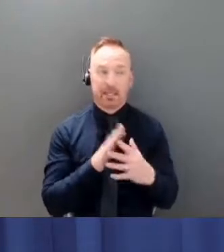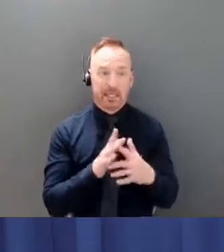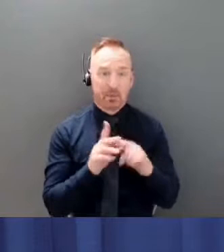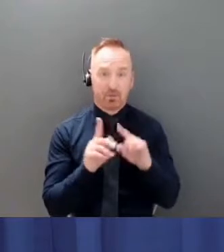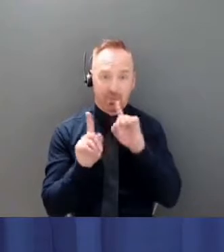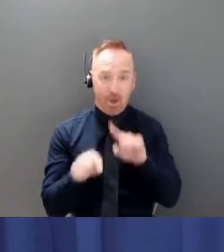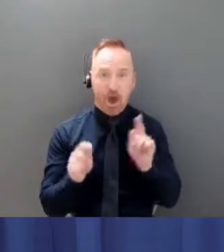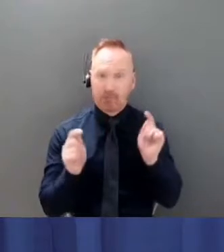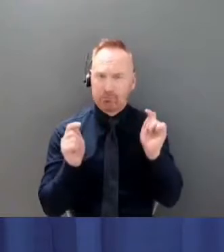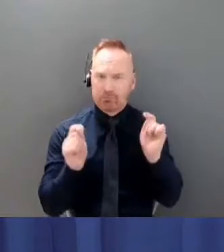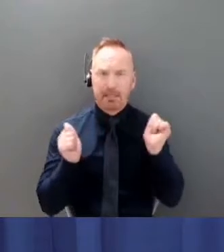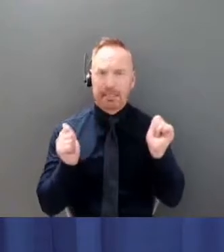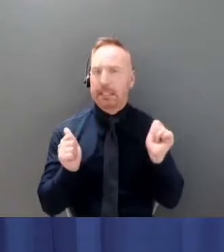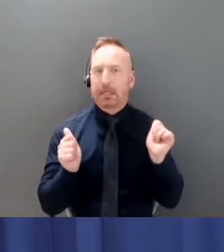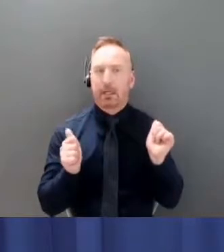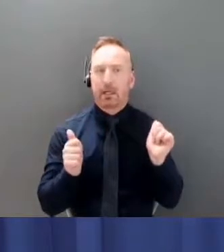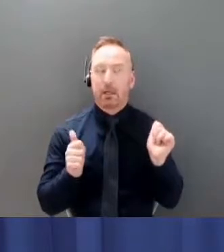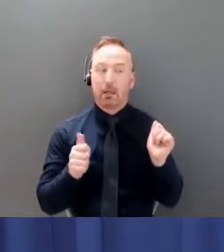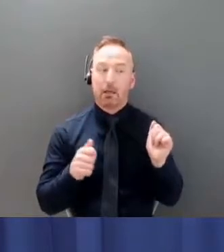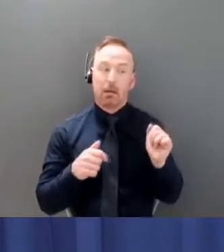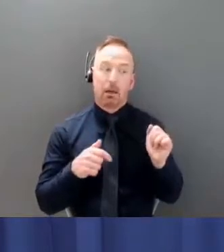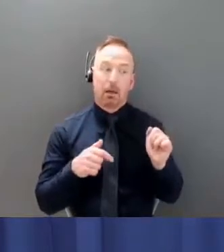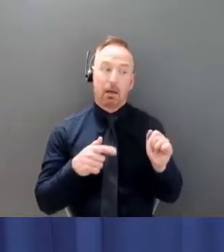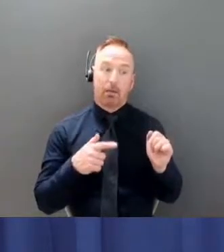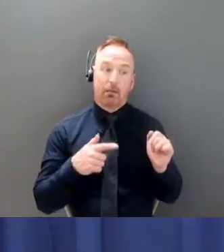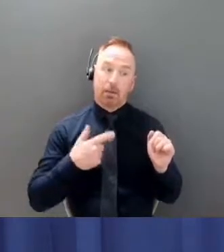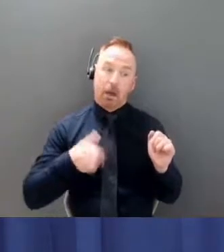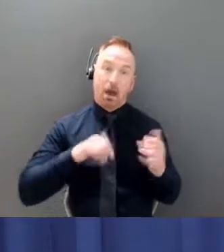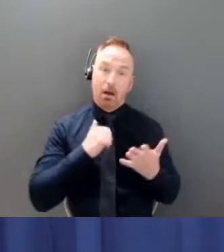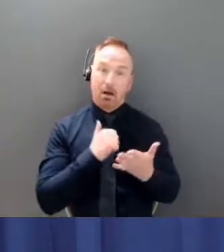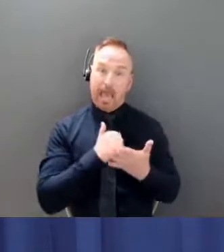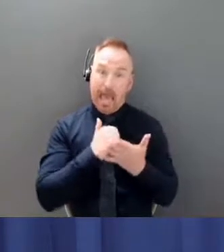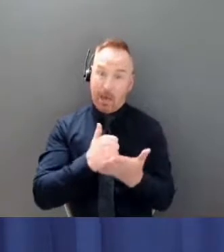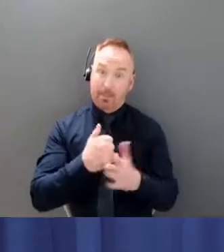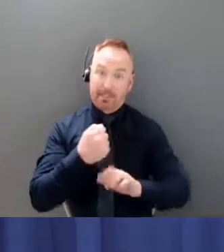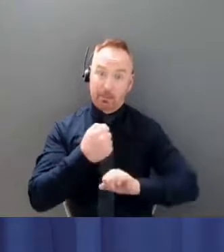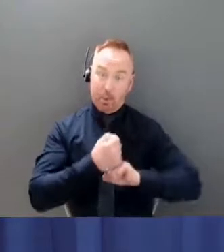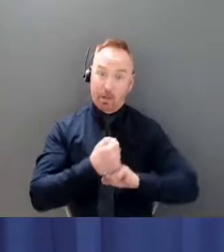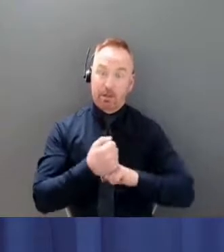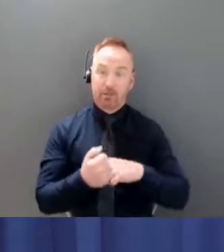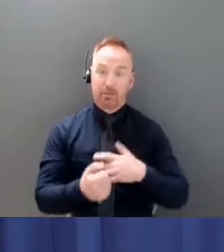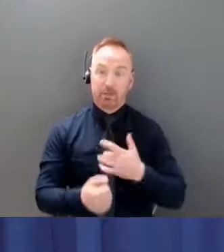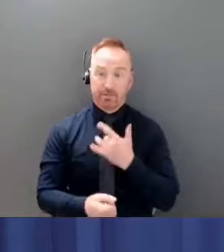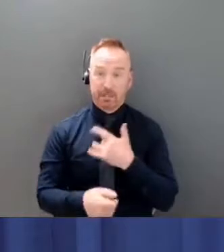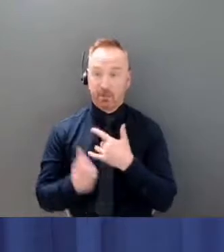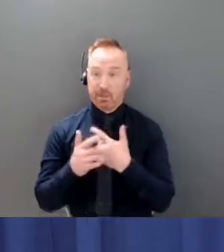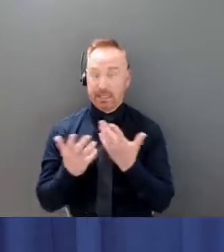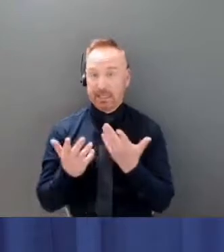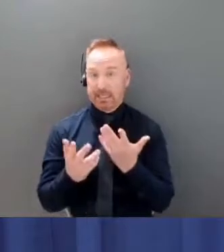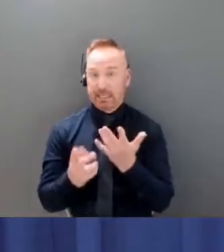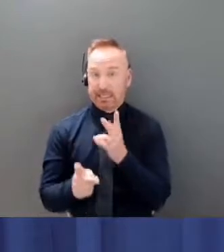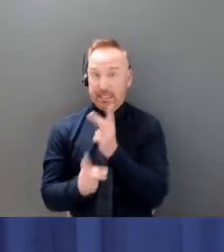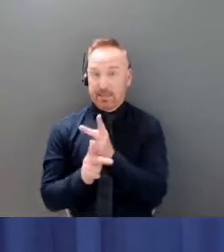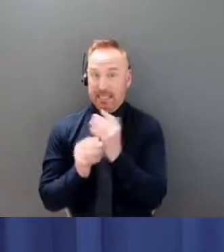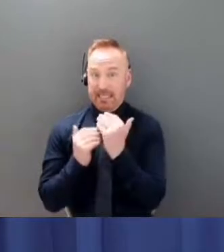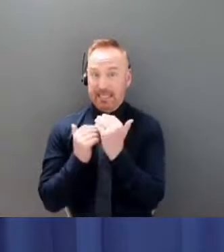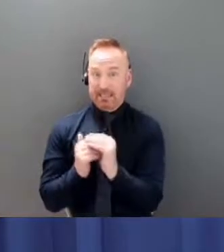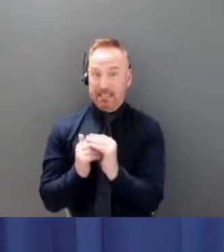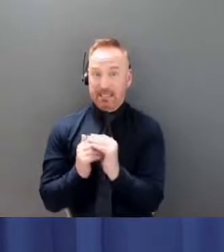we will, I think, be able to maintain it to a few by and large per community.